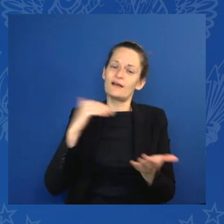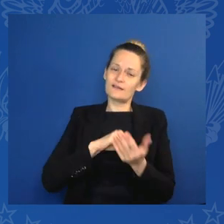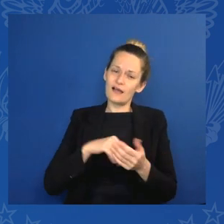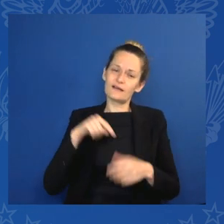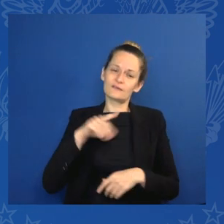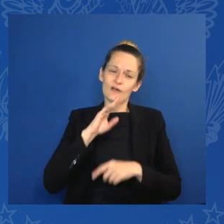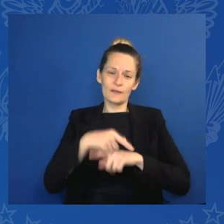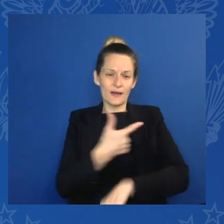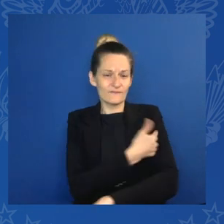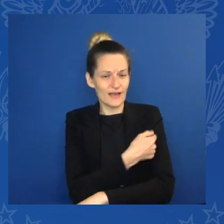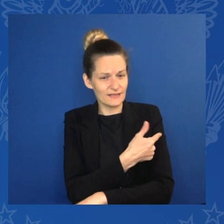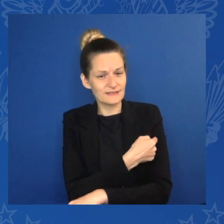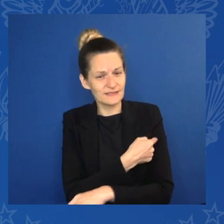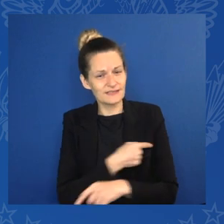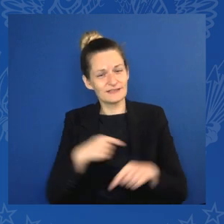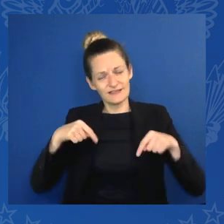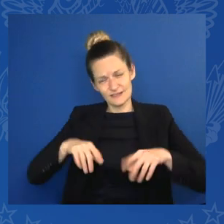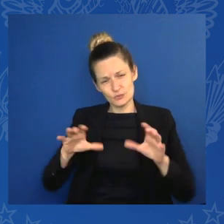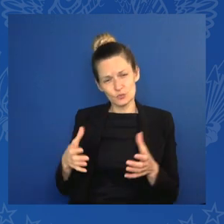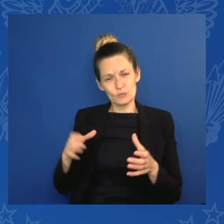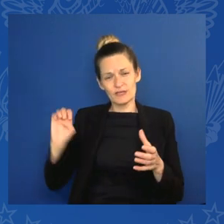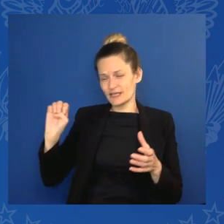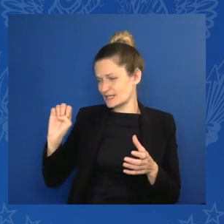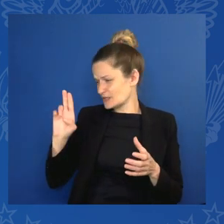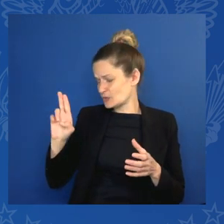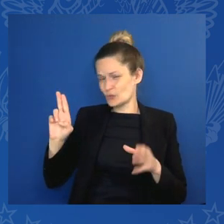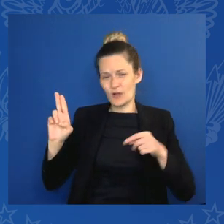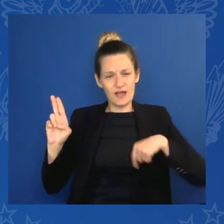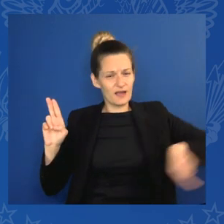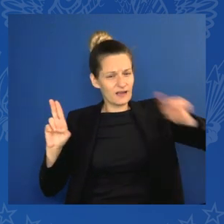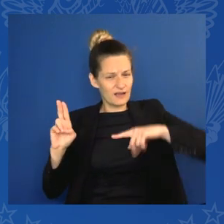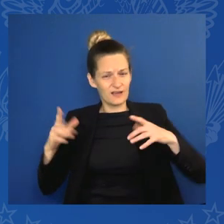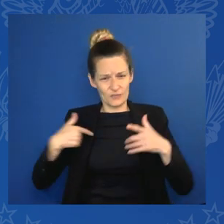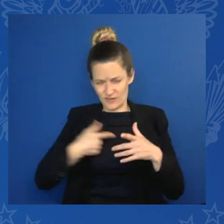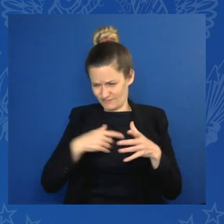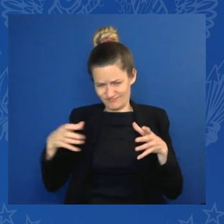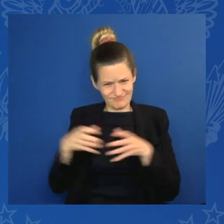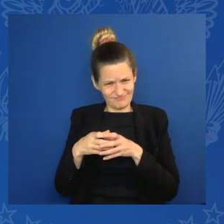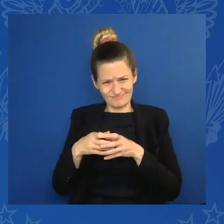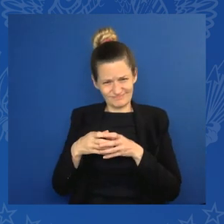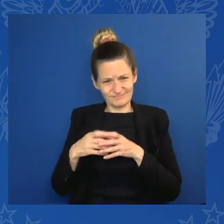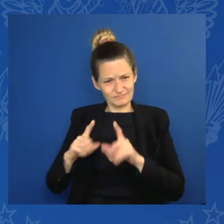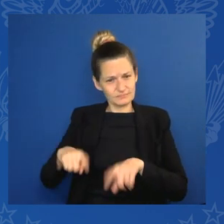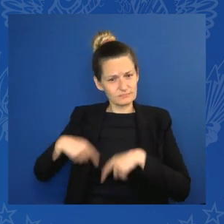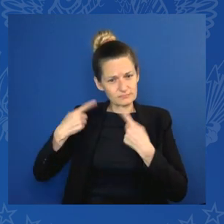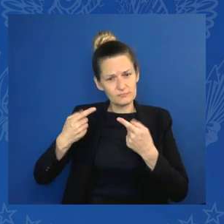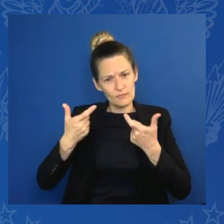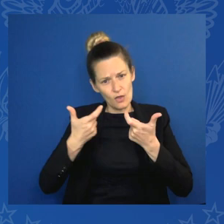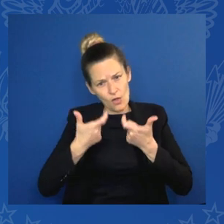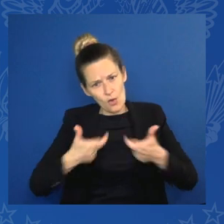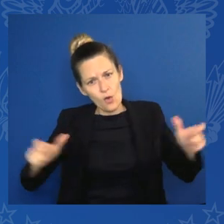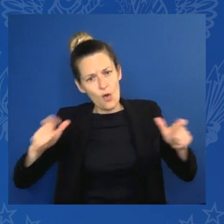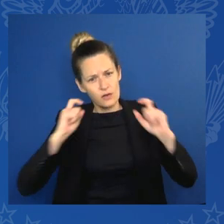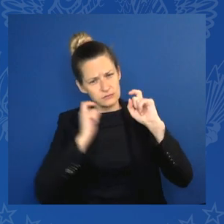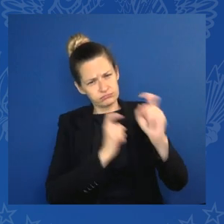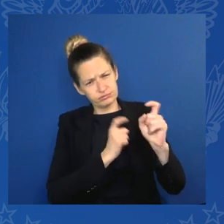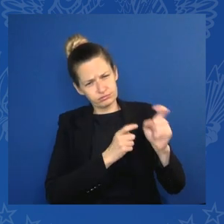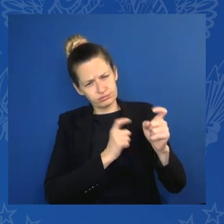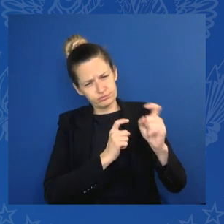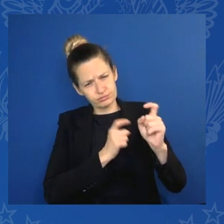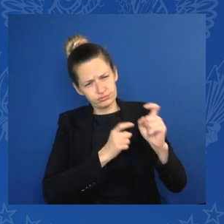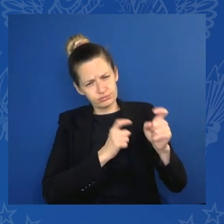Union and the United States, has been by far the largest donor. This group of countries, including Canada and Japan,